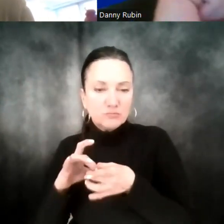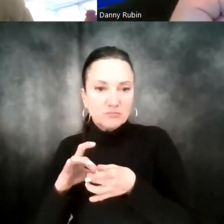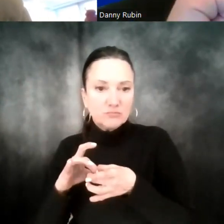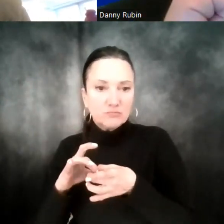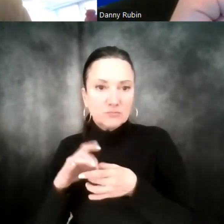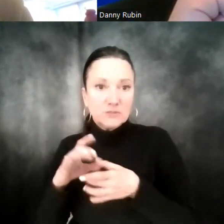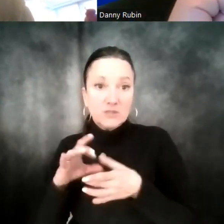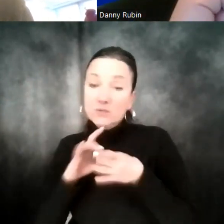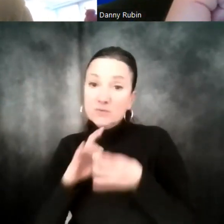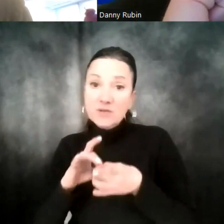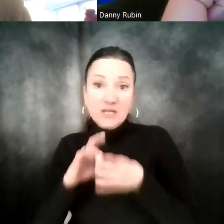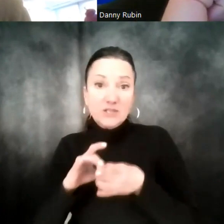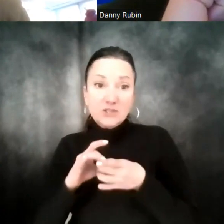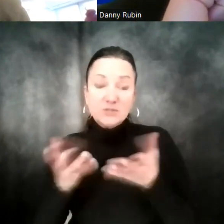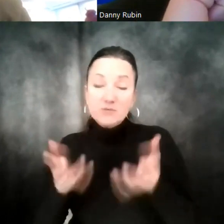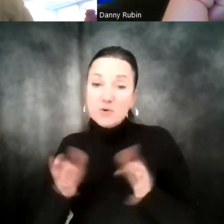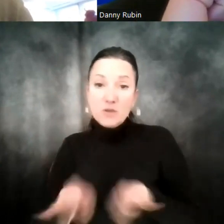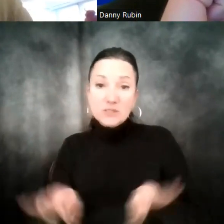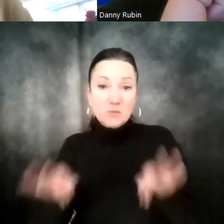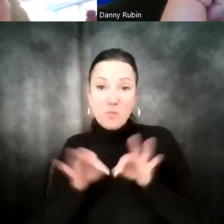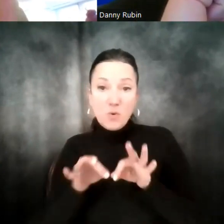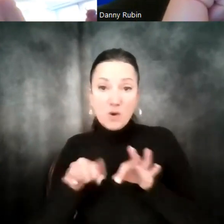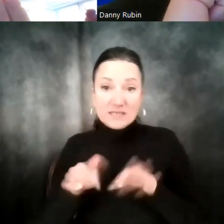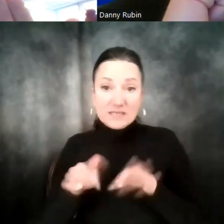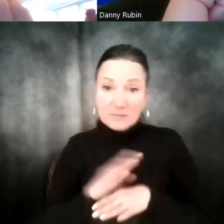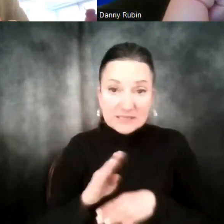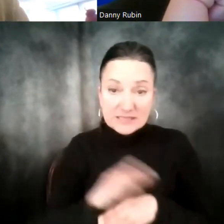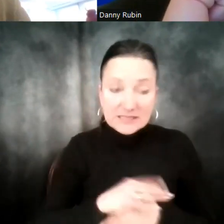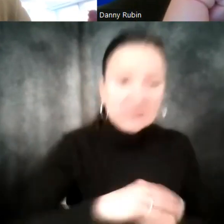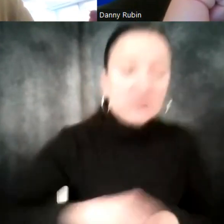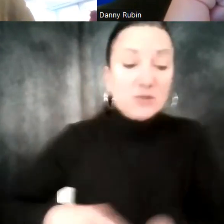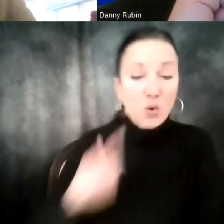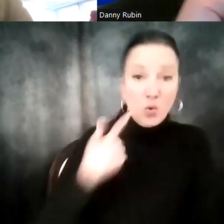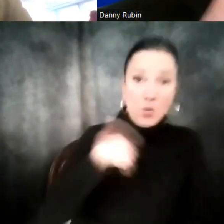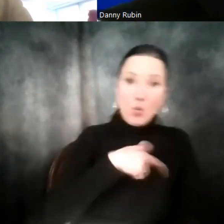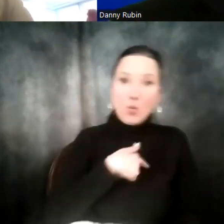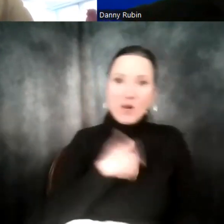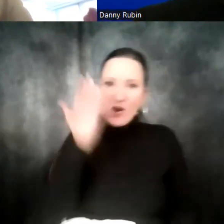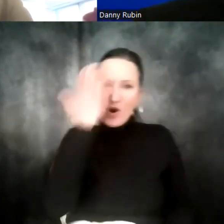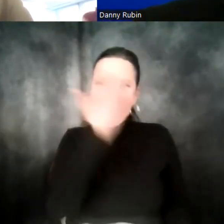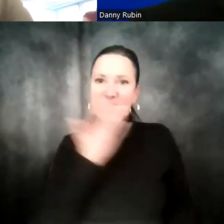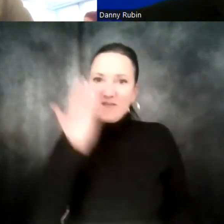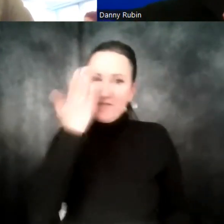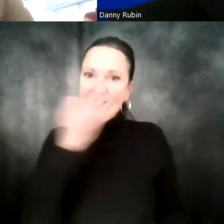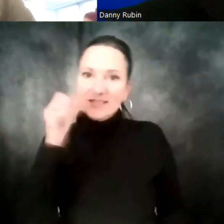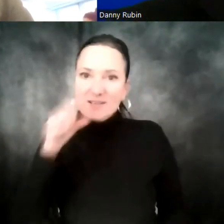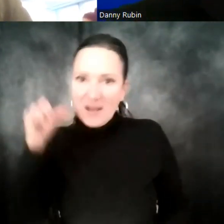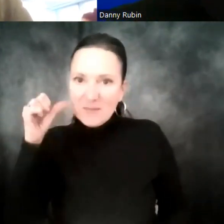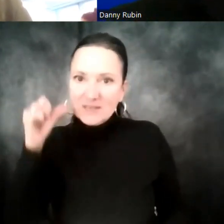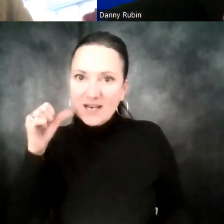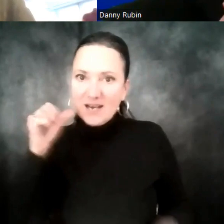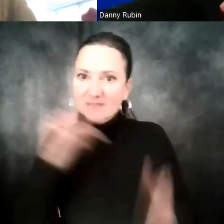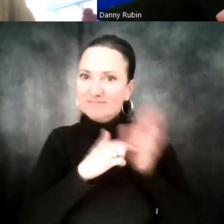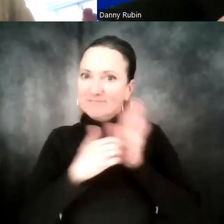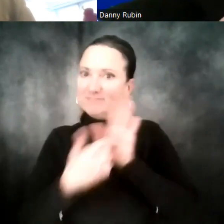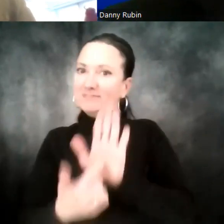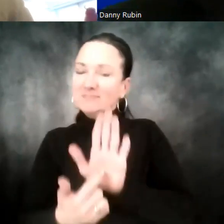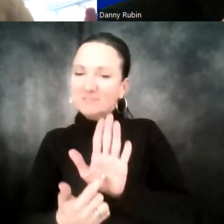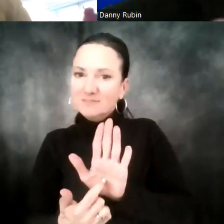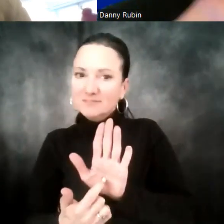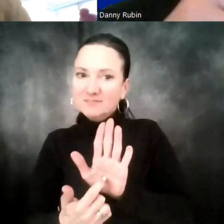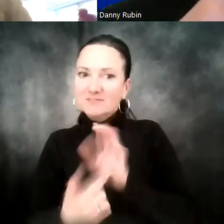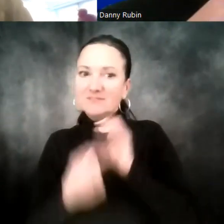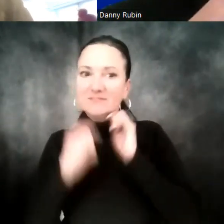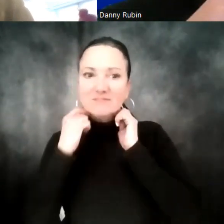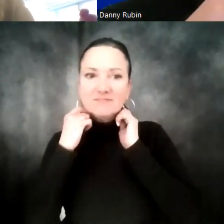relationships are so important in this business where we're, like, the face person for this client on Amazon more often than not. Because there are not